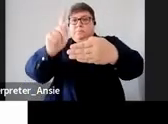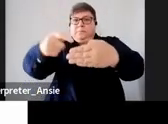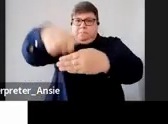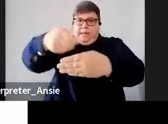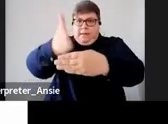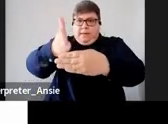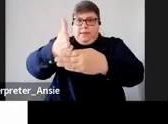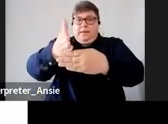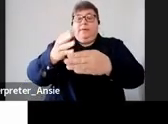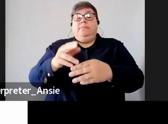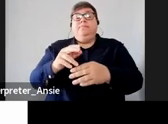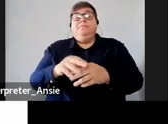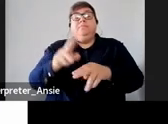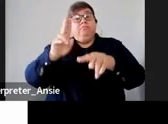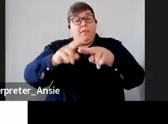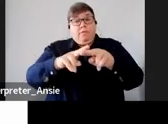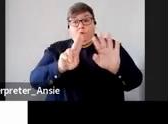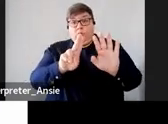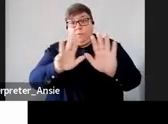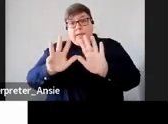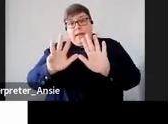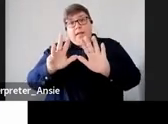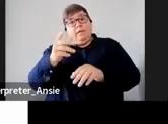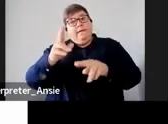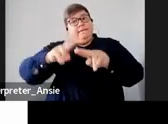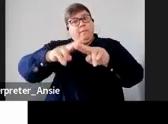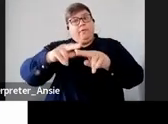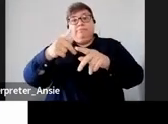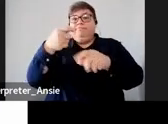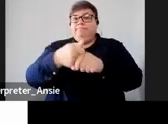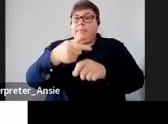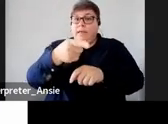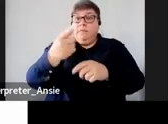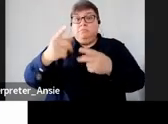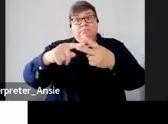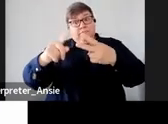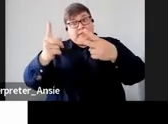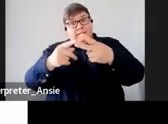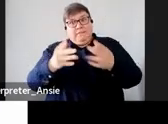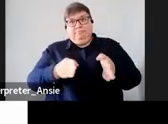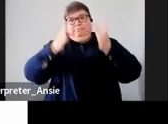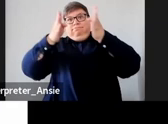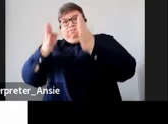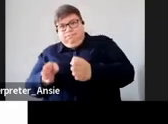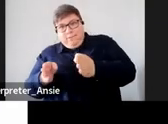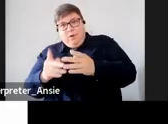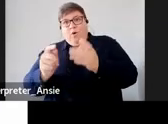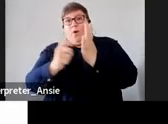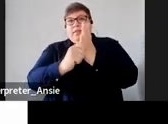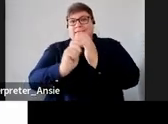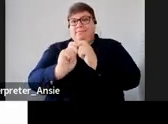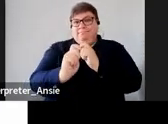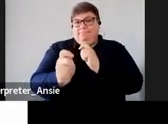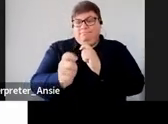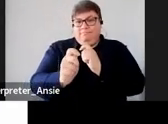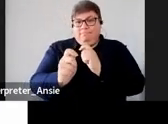29 28 or 29 February the second period for which provisional tax becomes due will be the